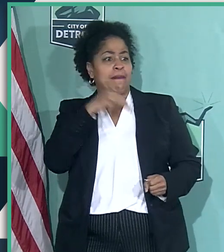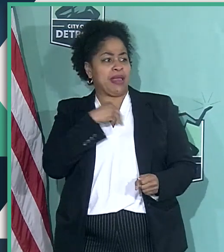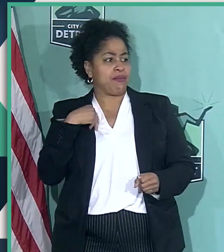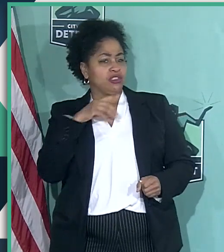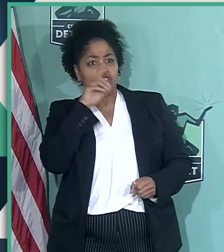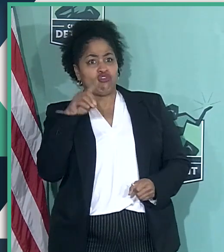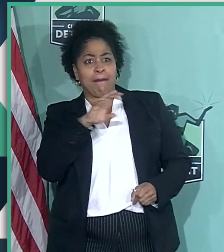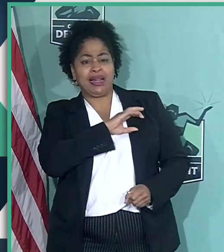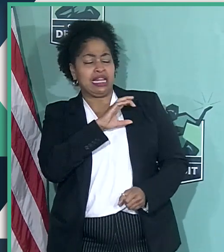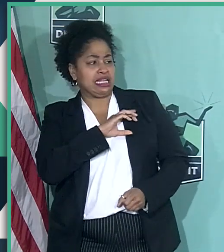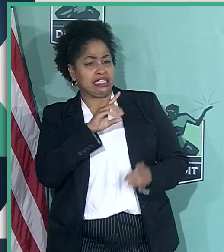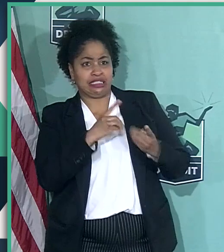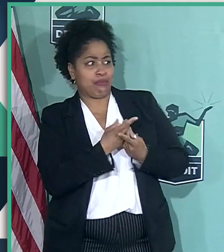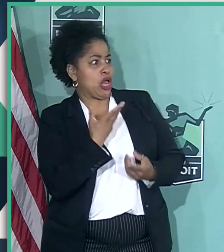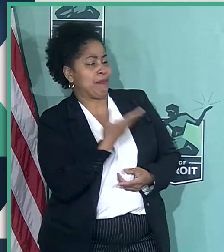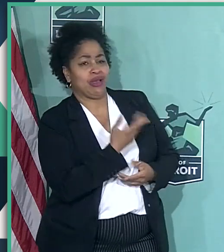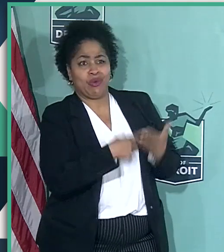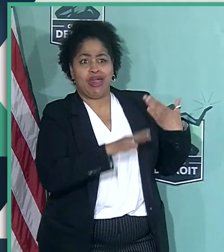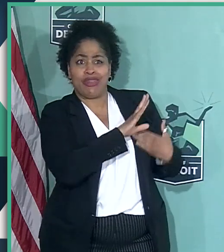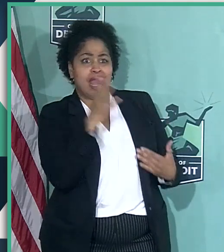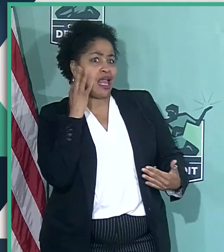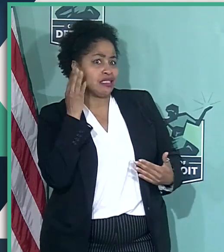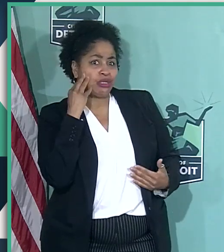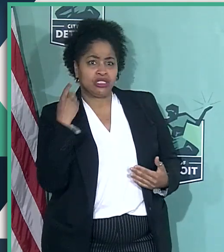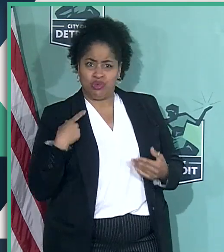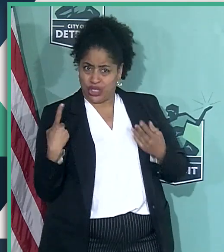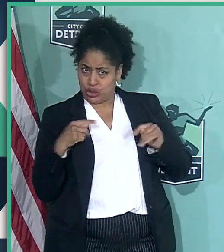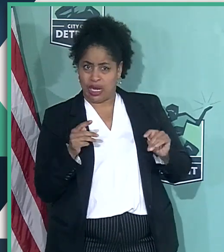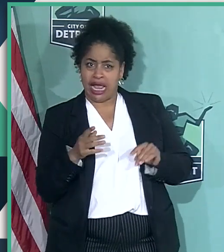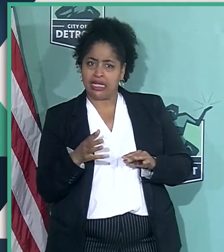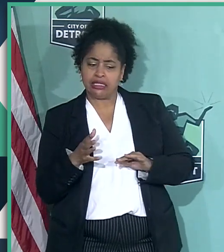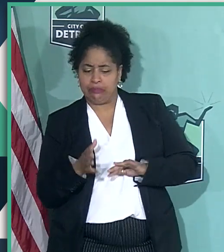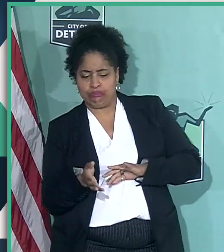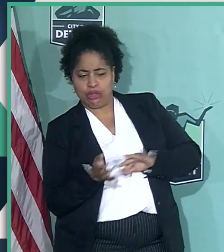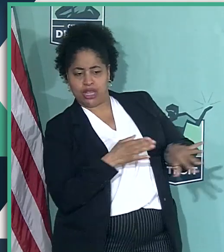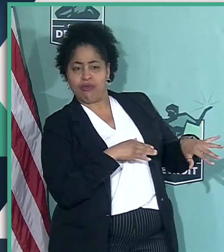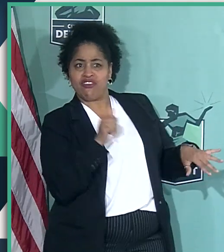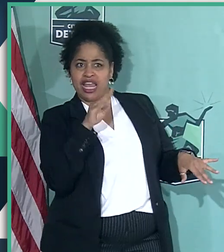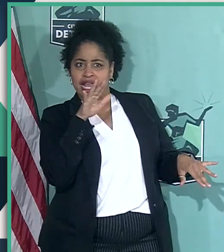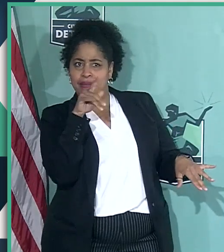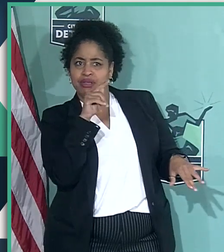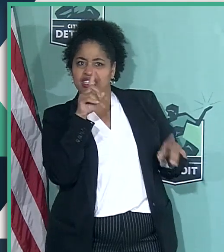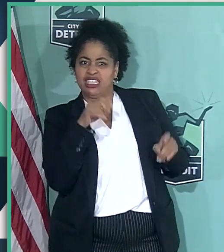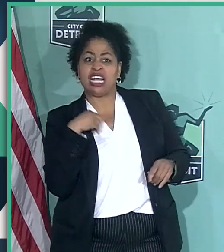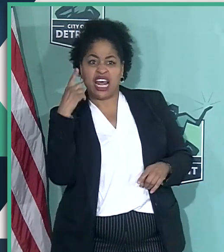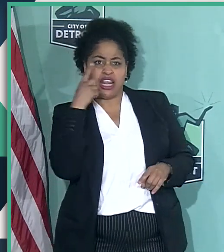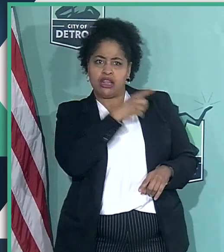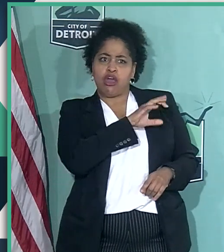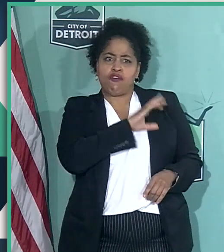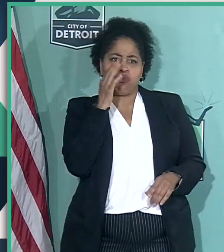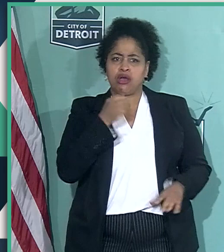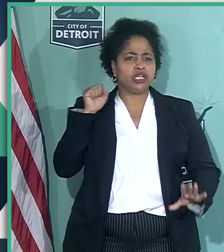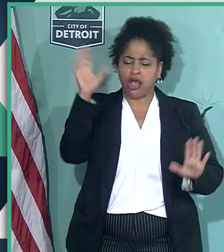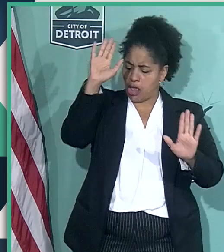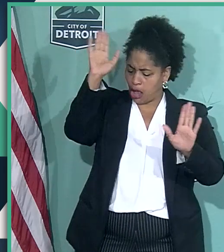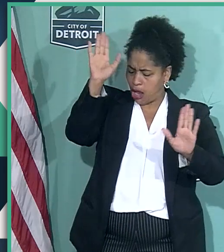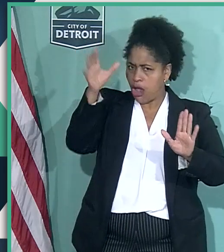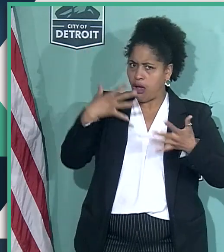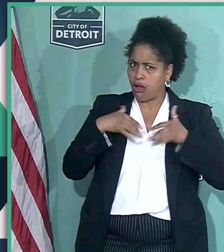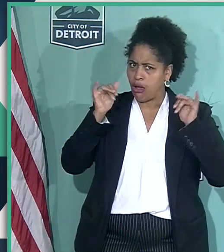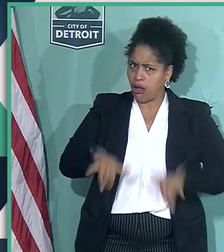what their experience is, if we tried to move them off the Abbott tests, I think our officers would strongly object. I think they've been